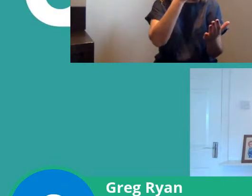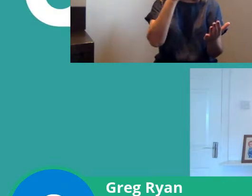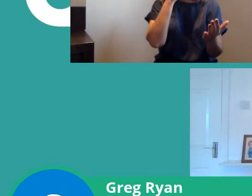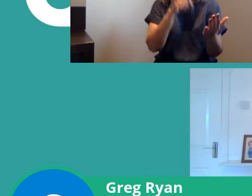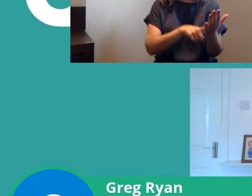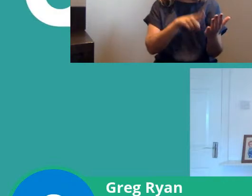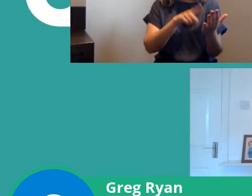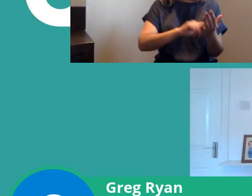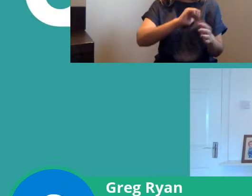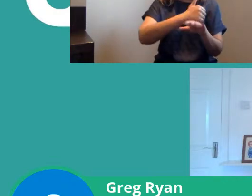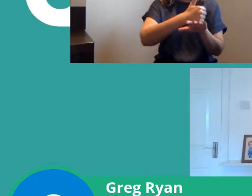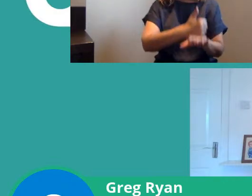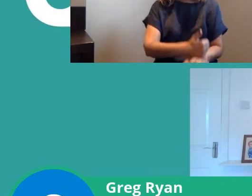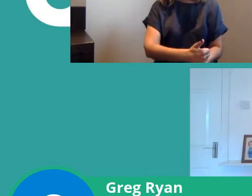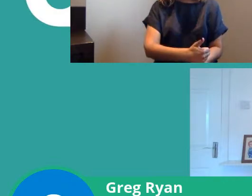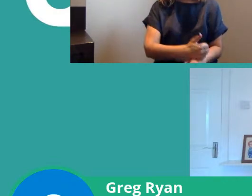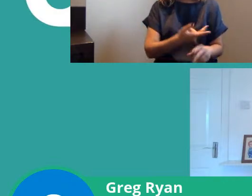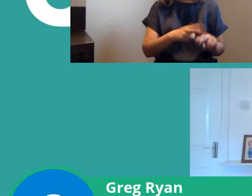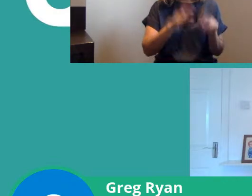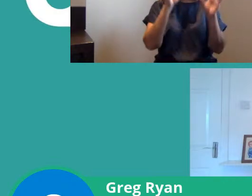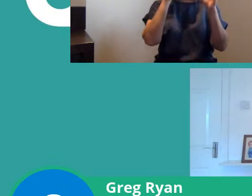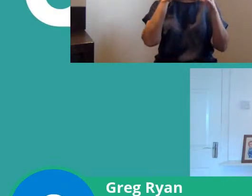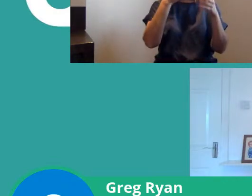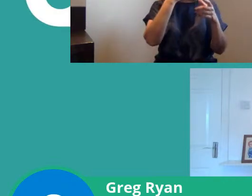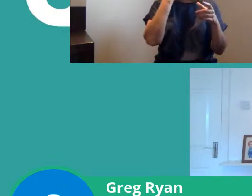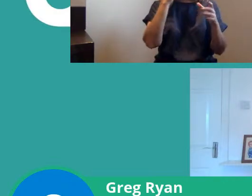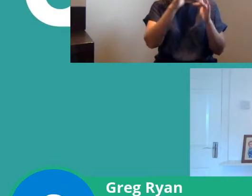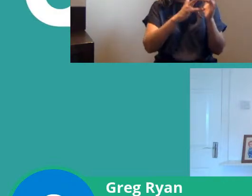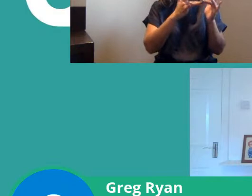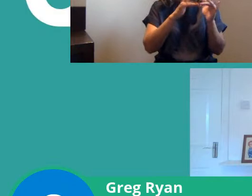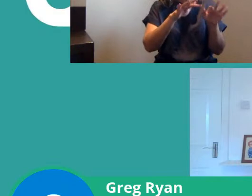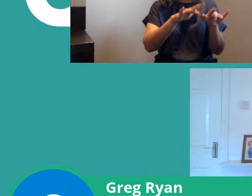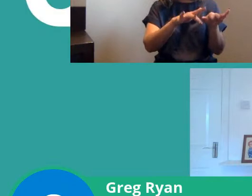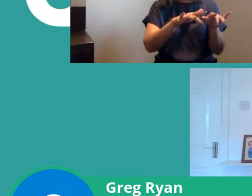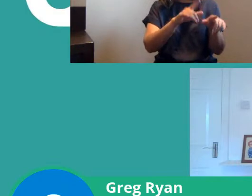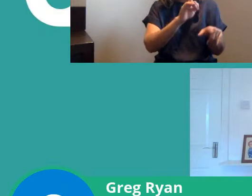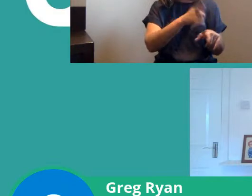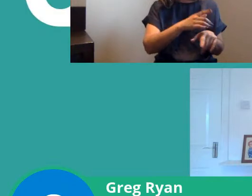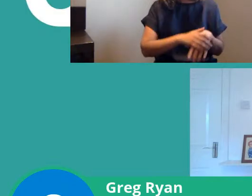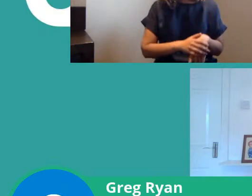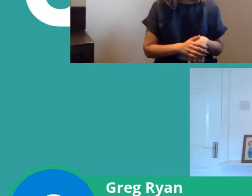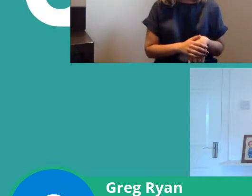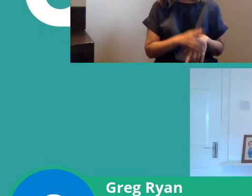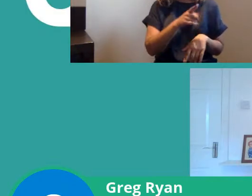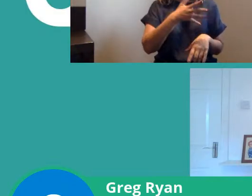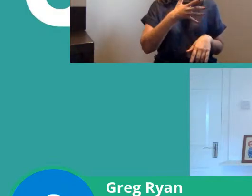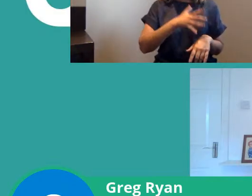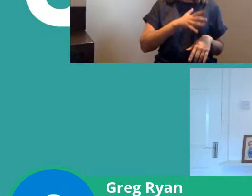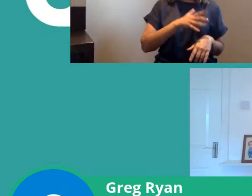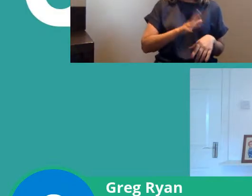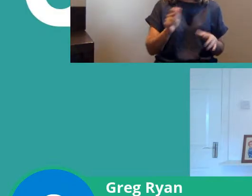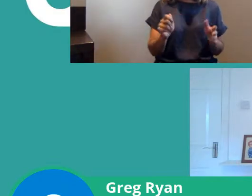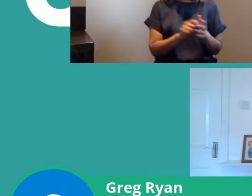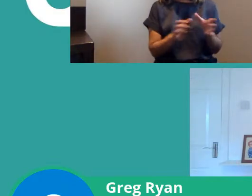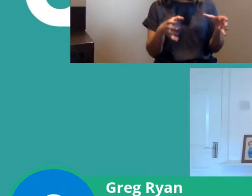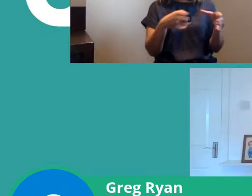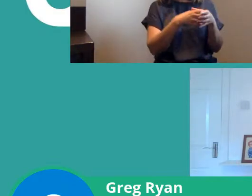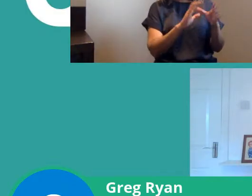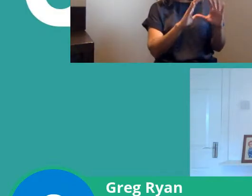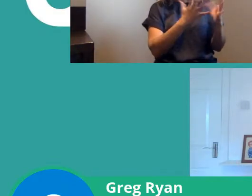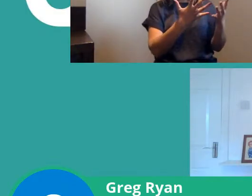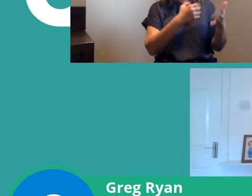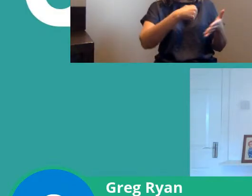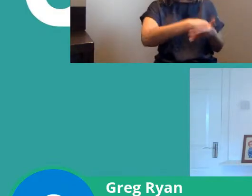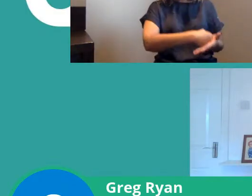has that if you just google and find their website you'll find it there it actually requires you to sign up in a group of 10